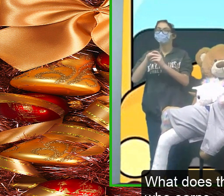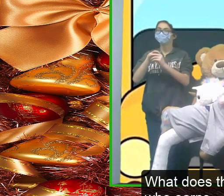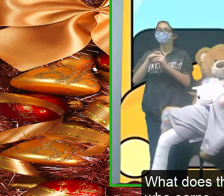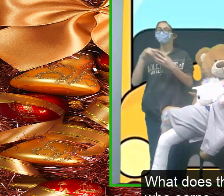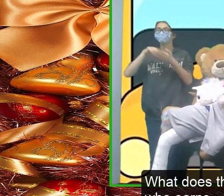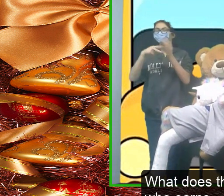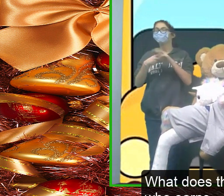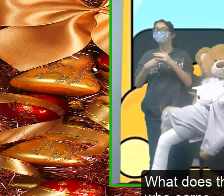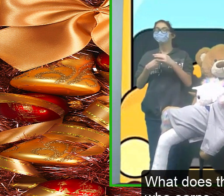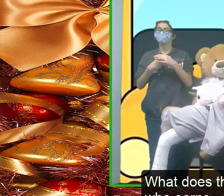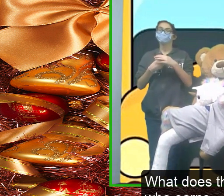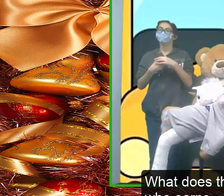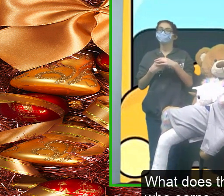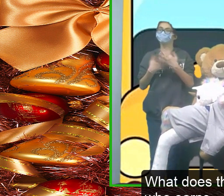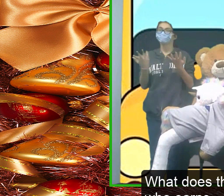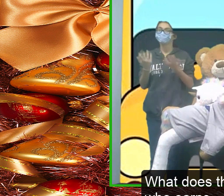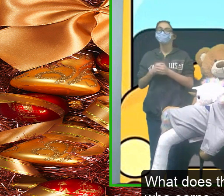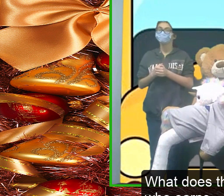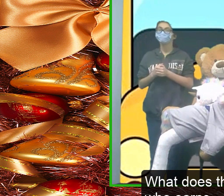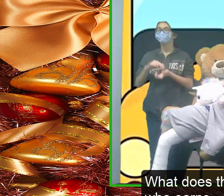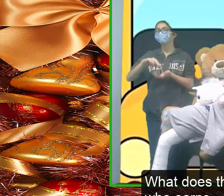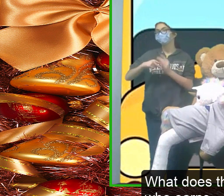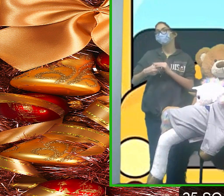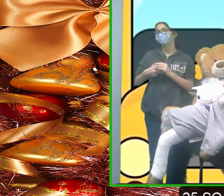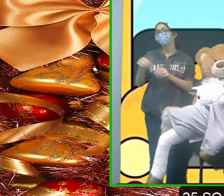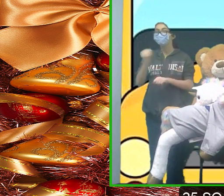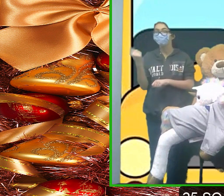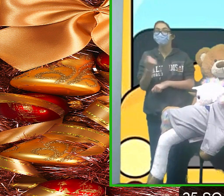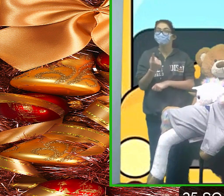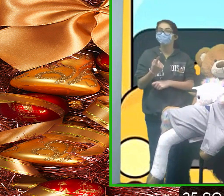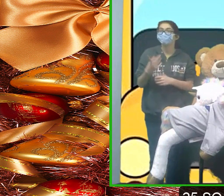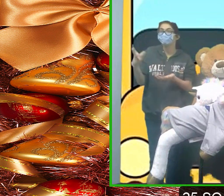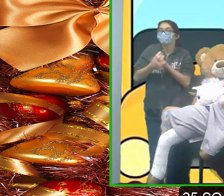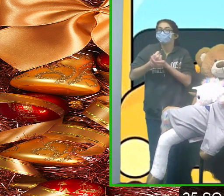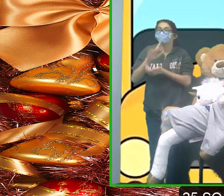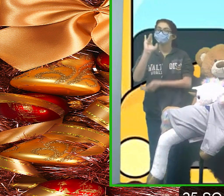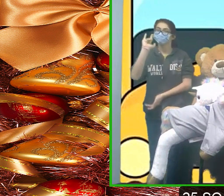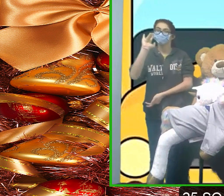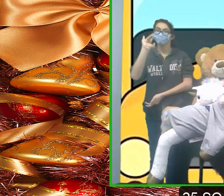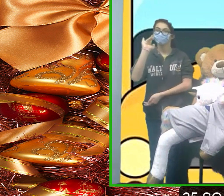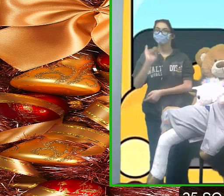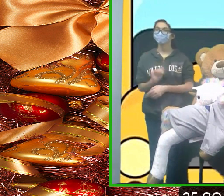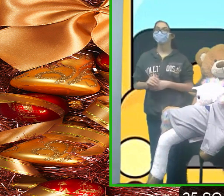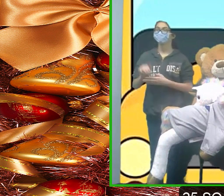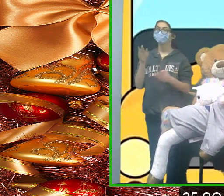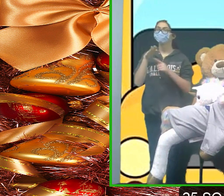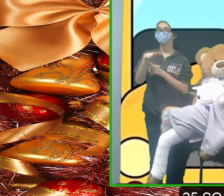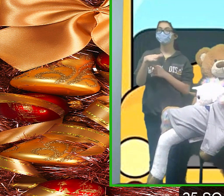that means that anyone who earns 25 sore bucks